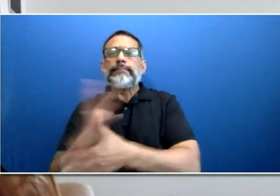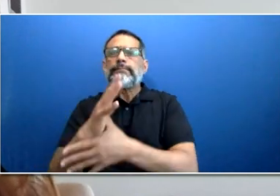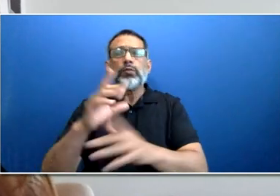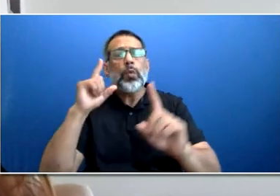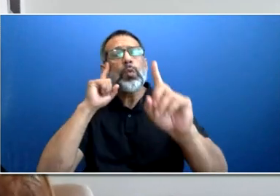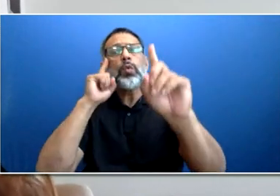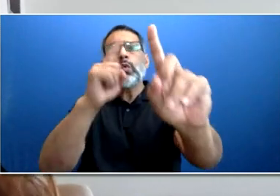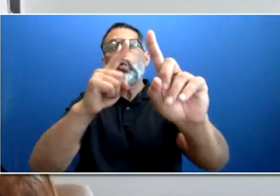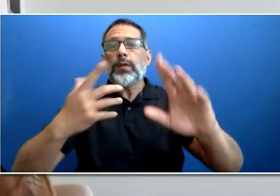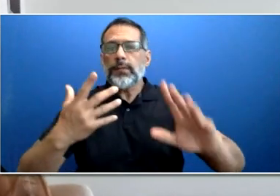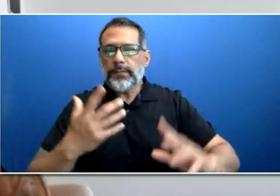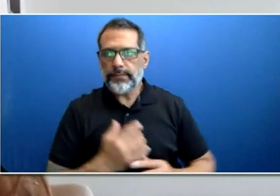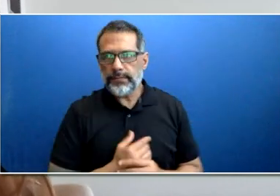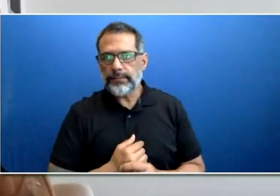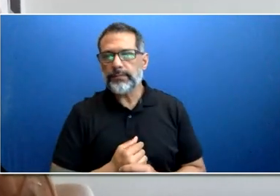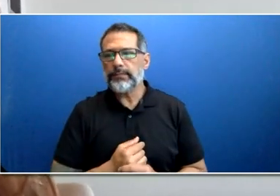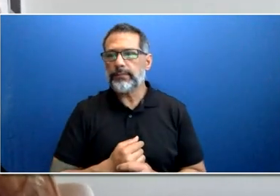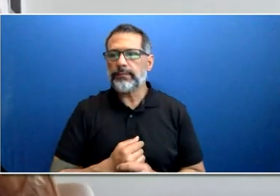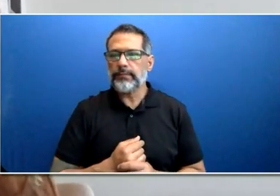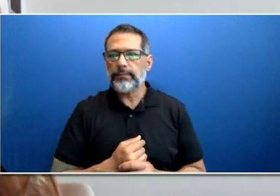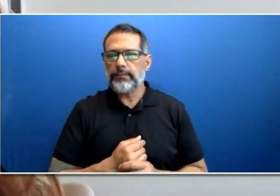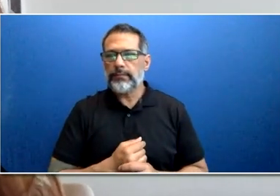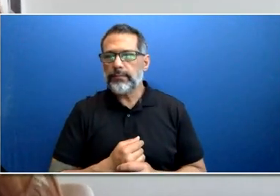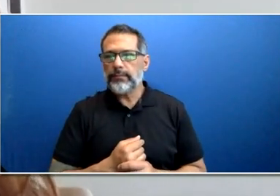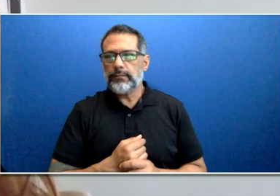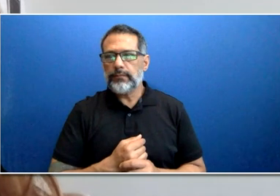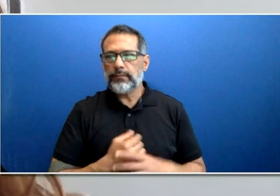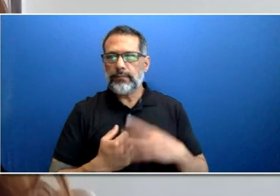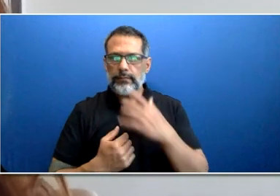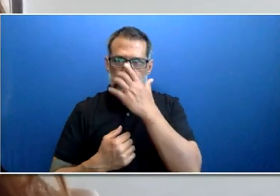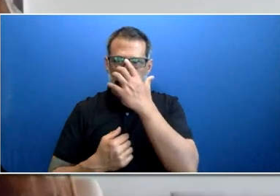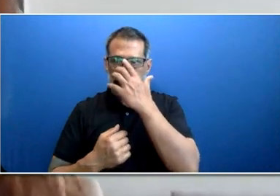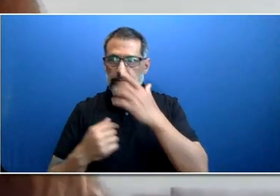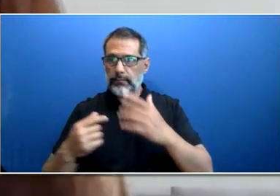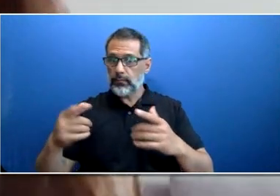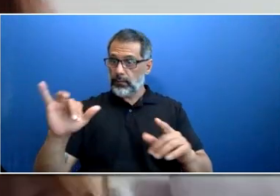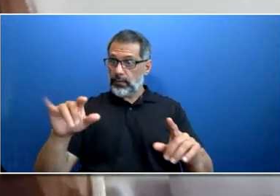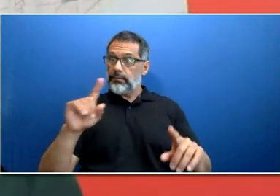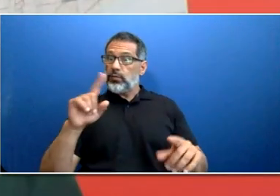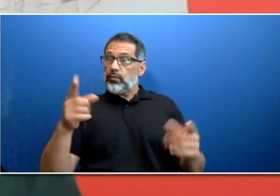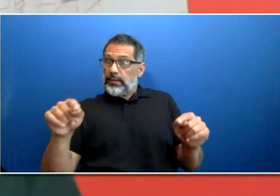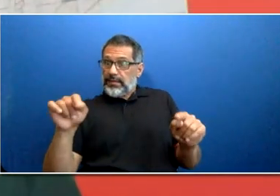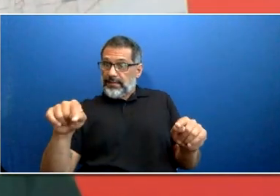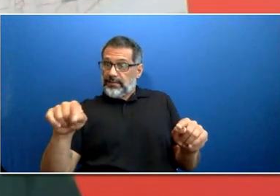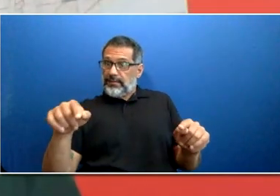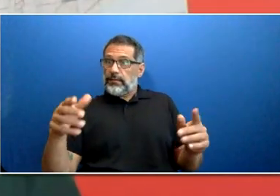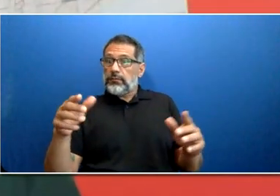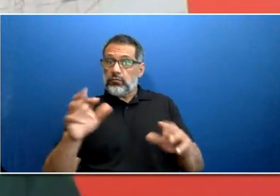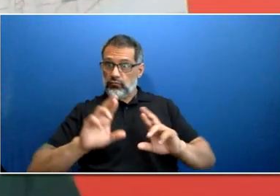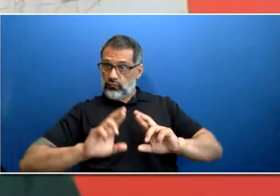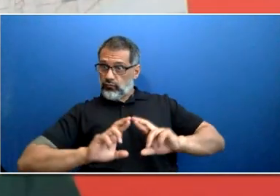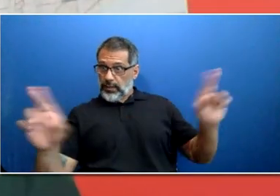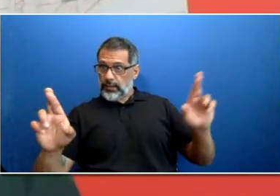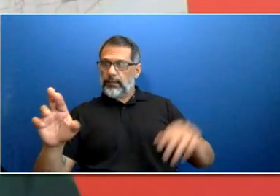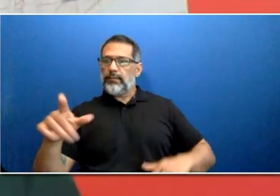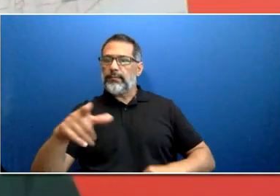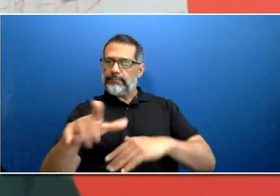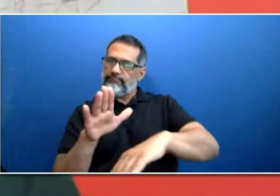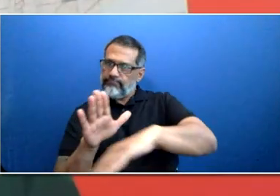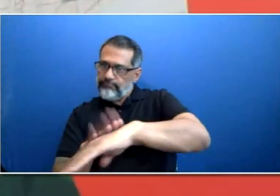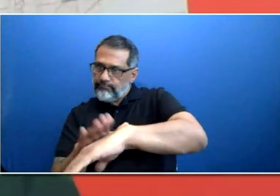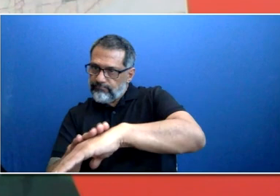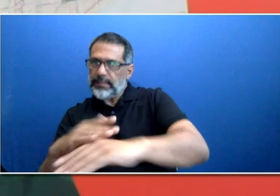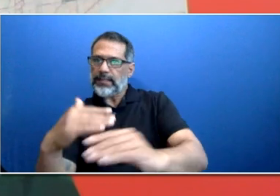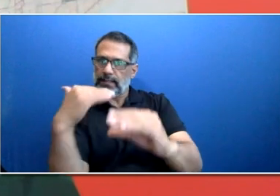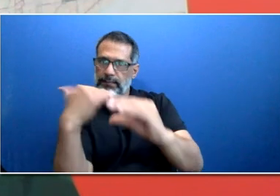receive an automatic email alert to apply. Perfect. So, this one came fast and furious. Will